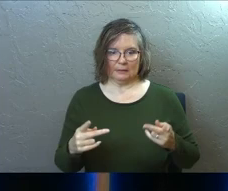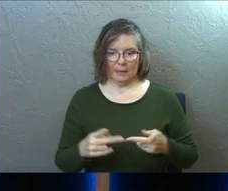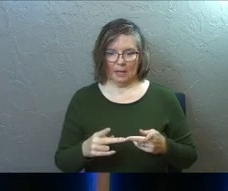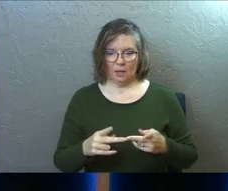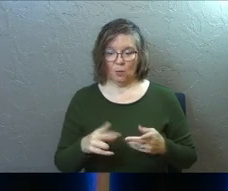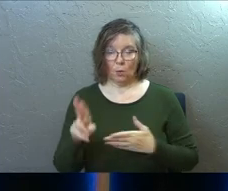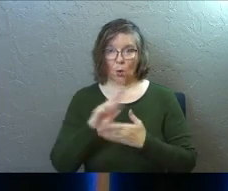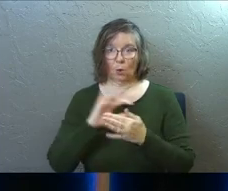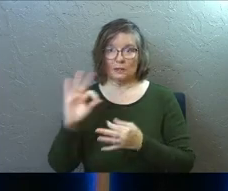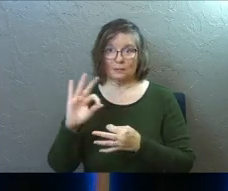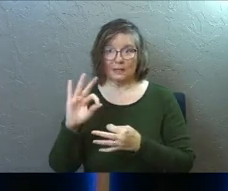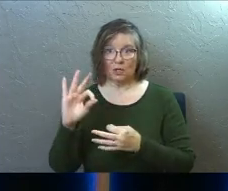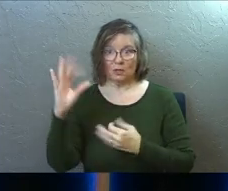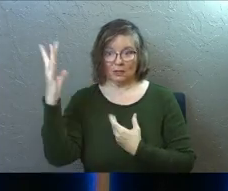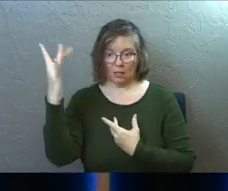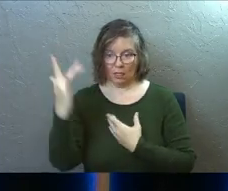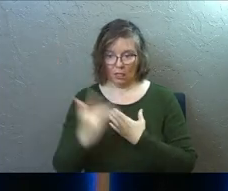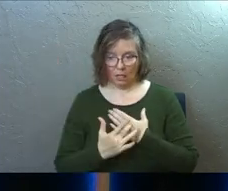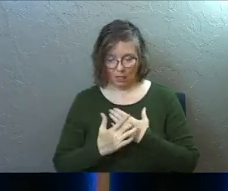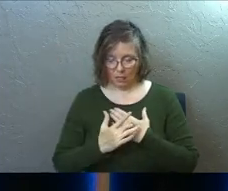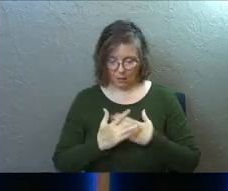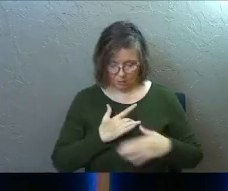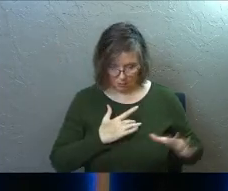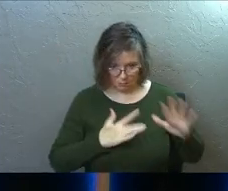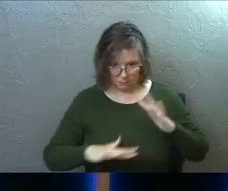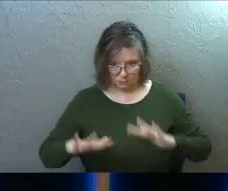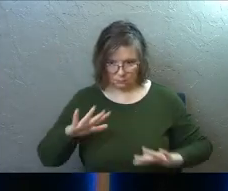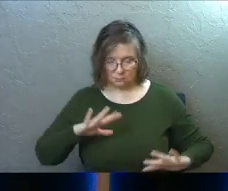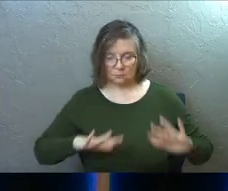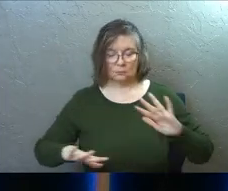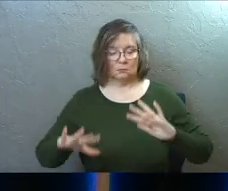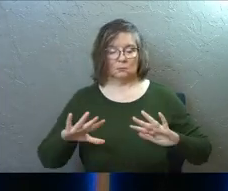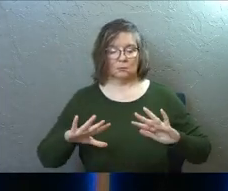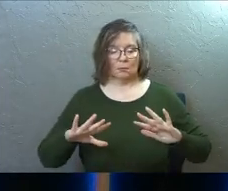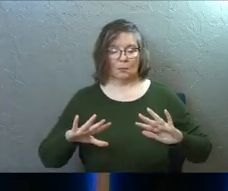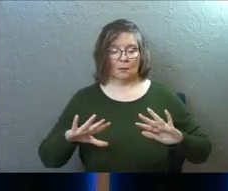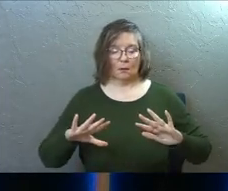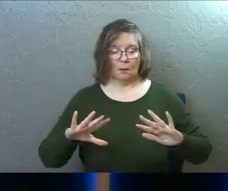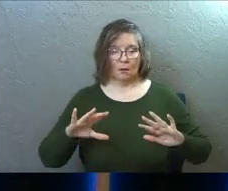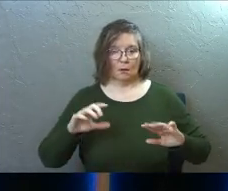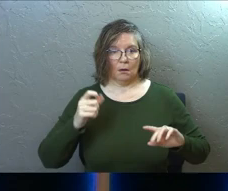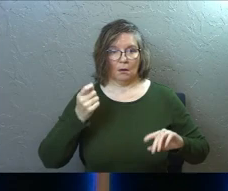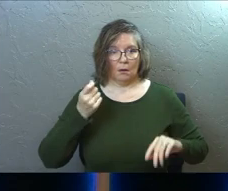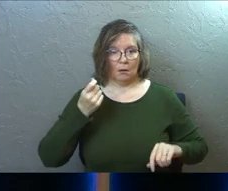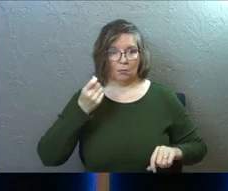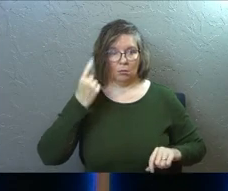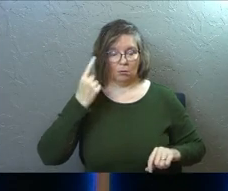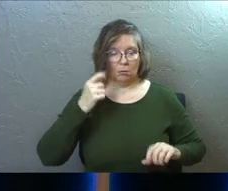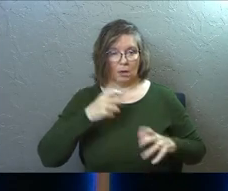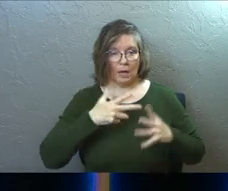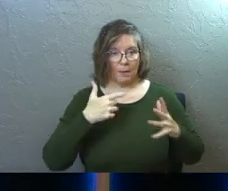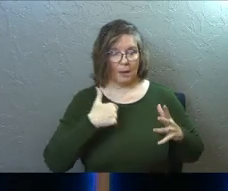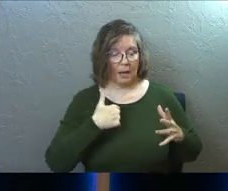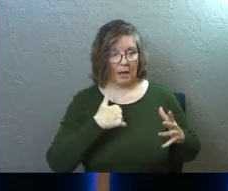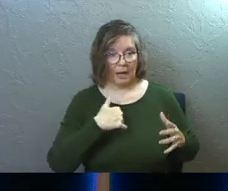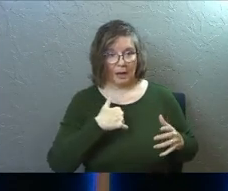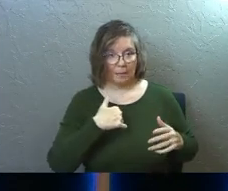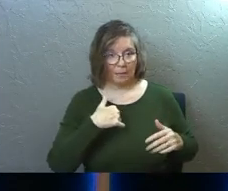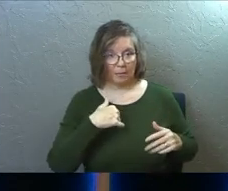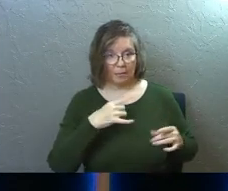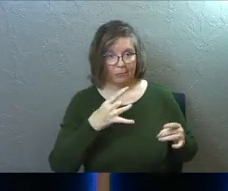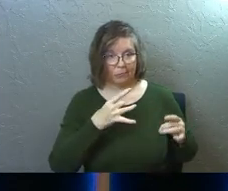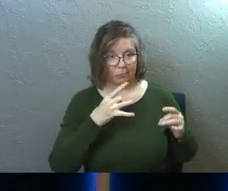where the Holy Spirit just wrecks you and helps you to understand just how much you've been blowing it.